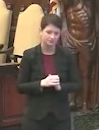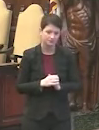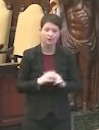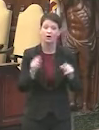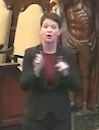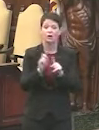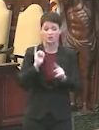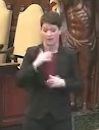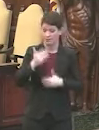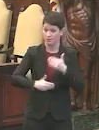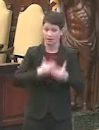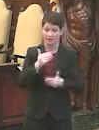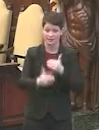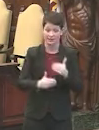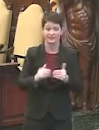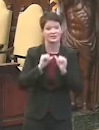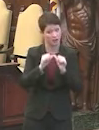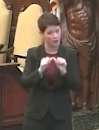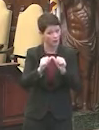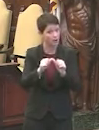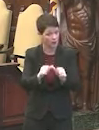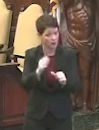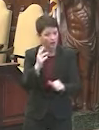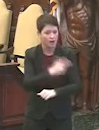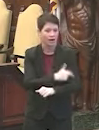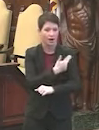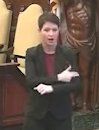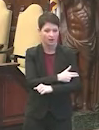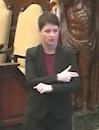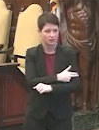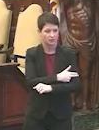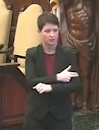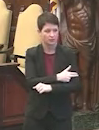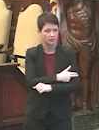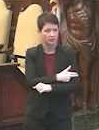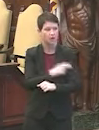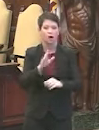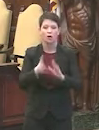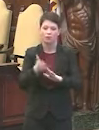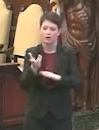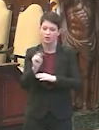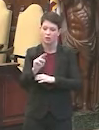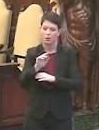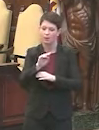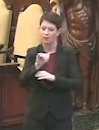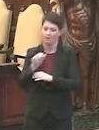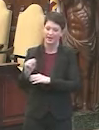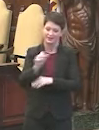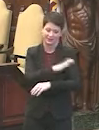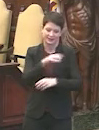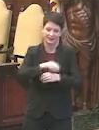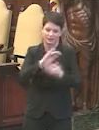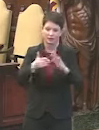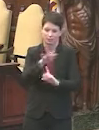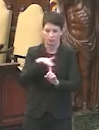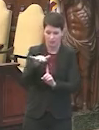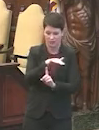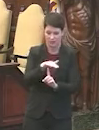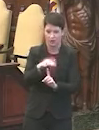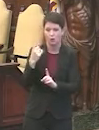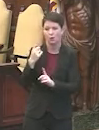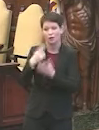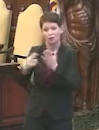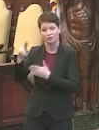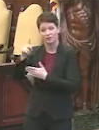addition to that process, which is an ongoing process, hospitals are running their own mass clinics in their communities. There's one last weekend run by